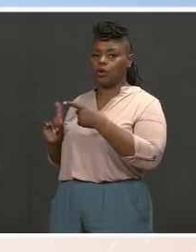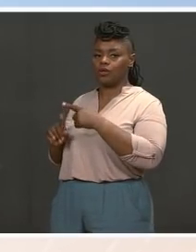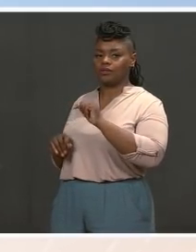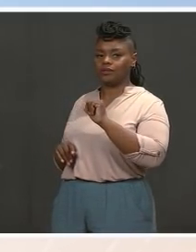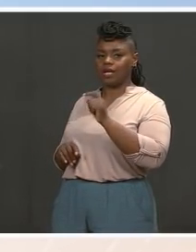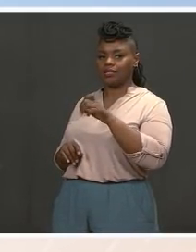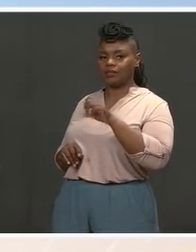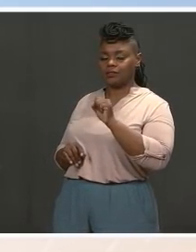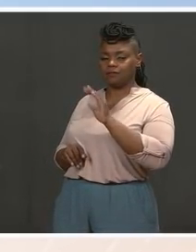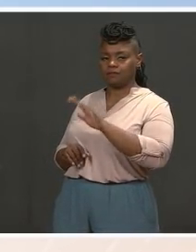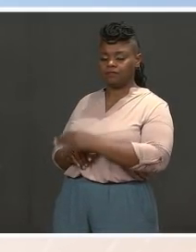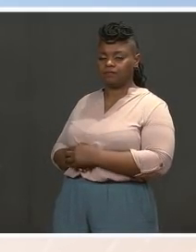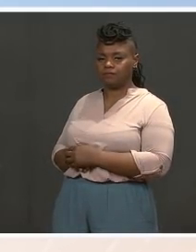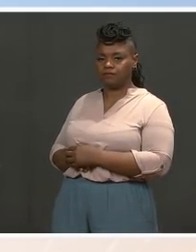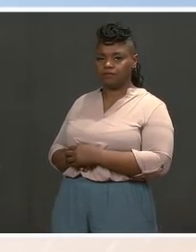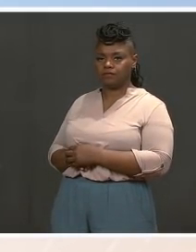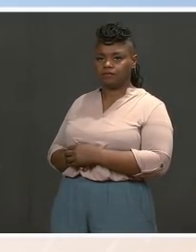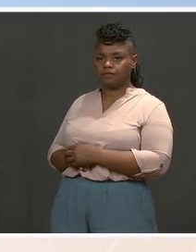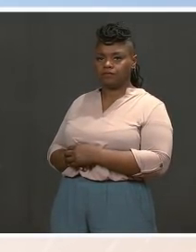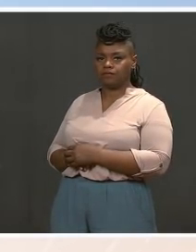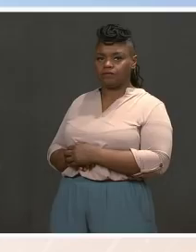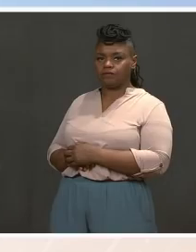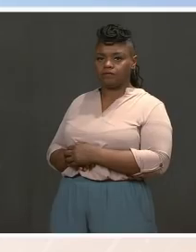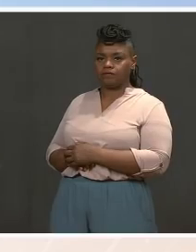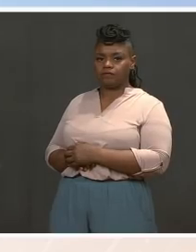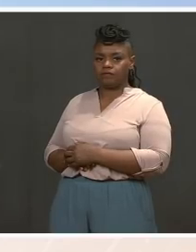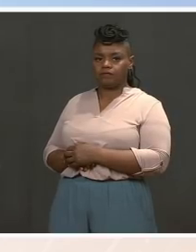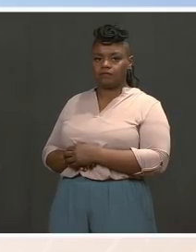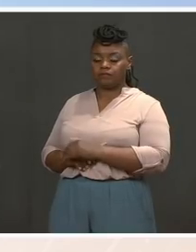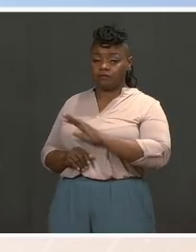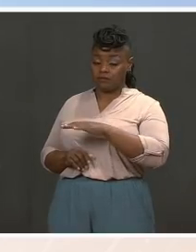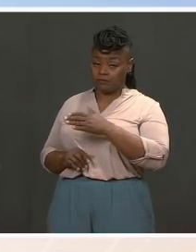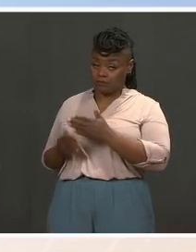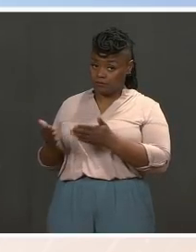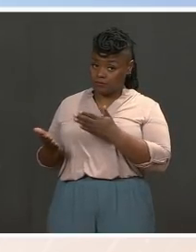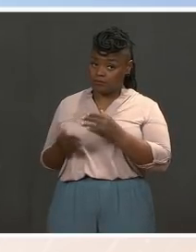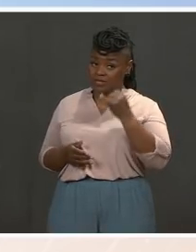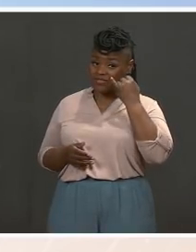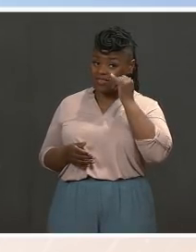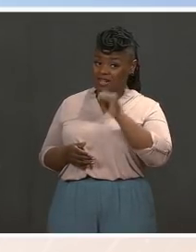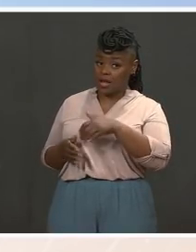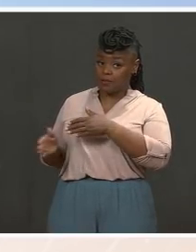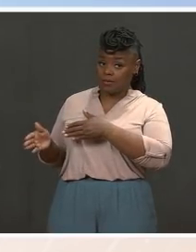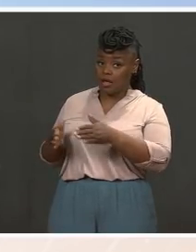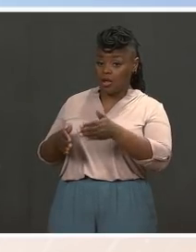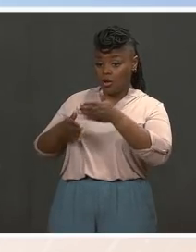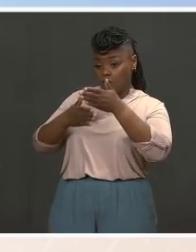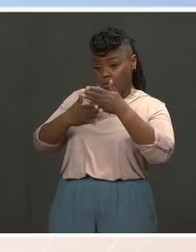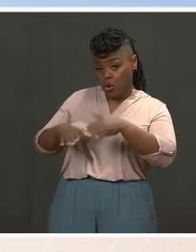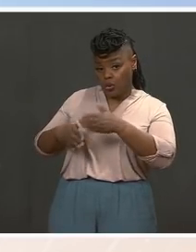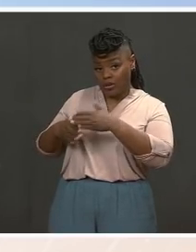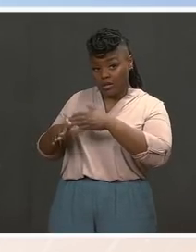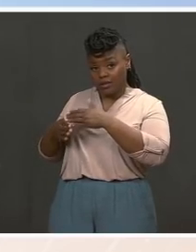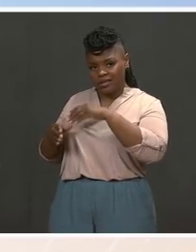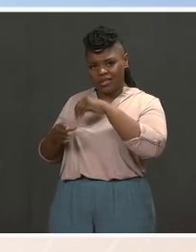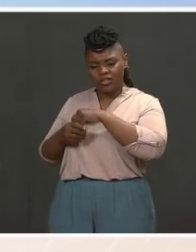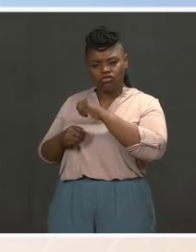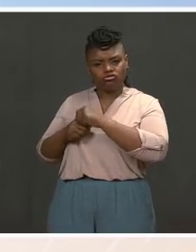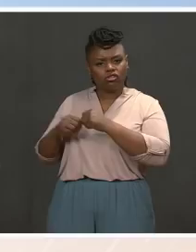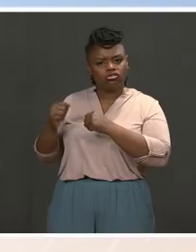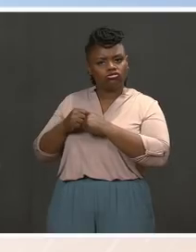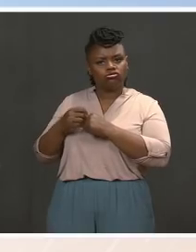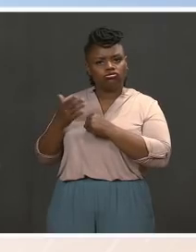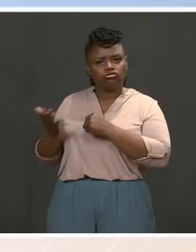Speaking of size and scope, it's possible if it gets broken up that infrastructure could be one. So what does the President, what does the White House view as infrastructure?